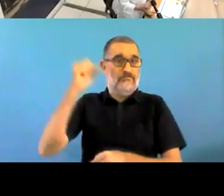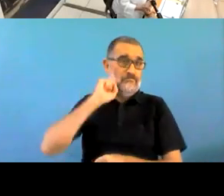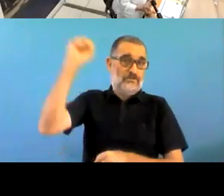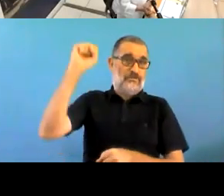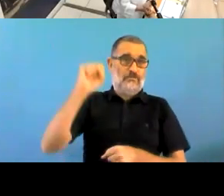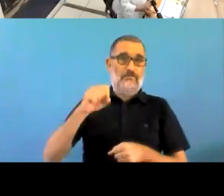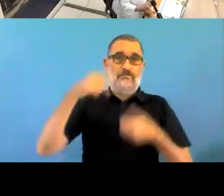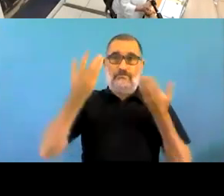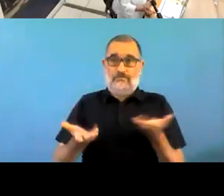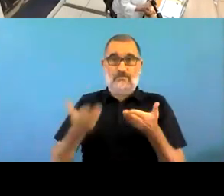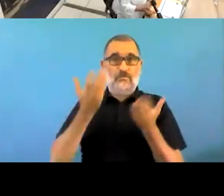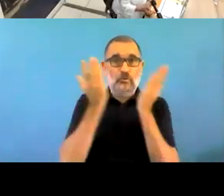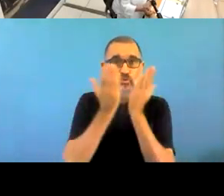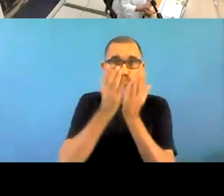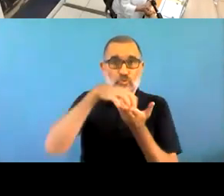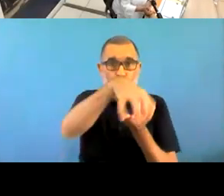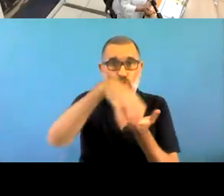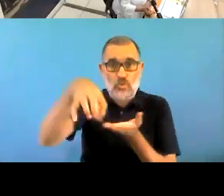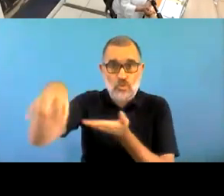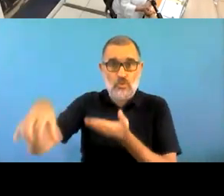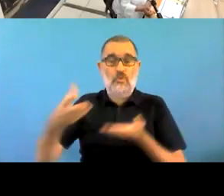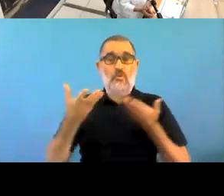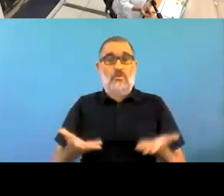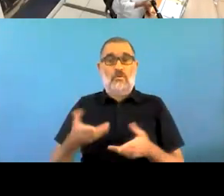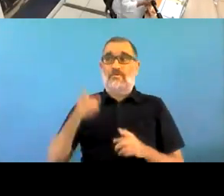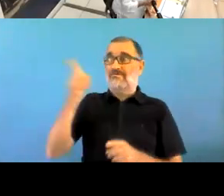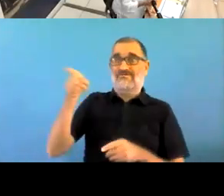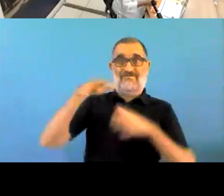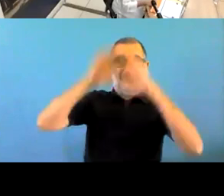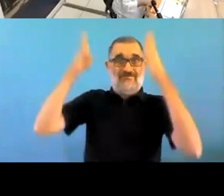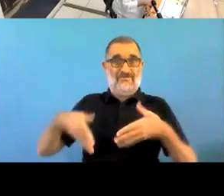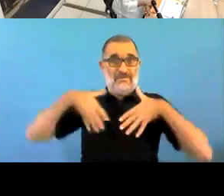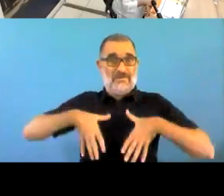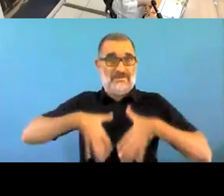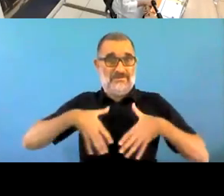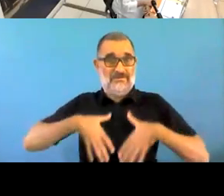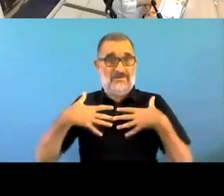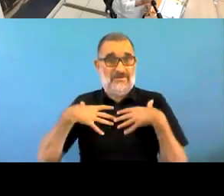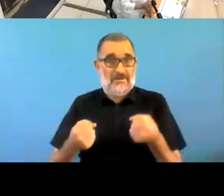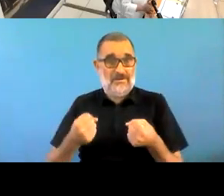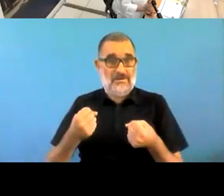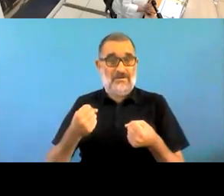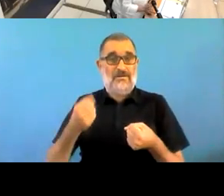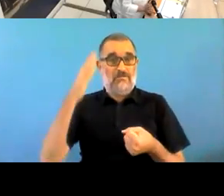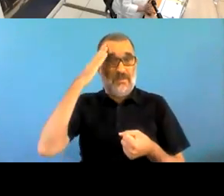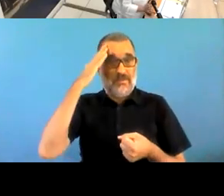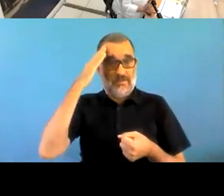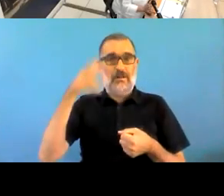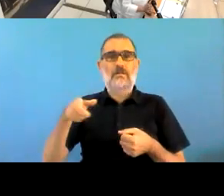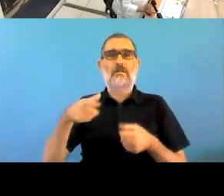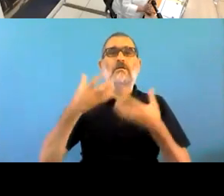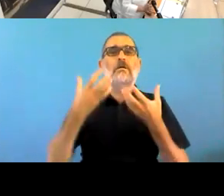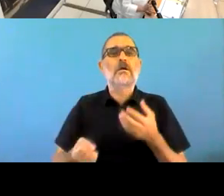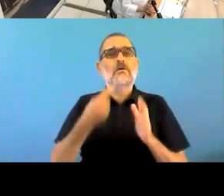reinforced the minister asked for primary care teams to be strengthened and to coordinate